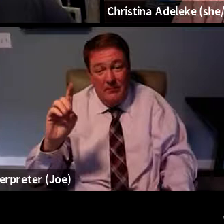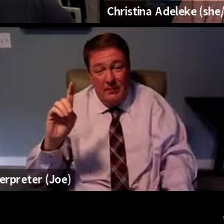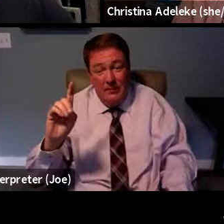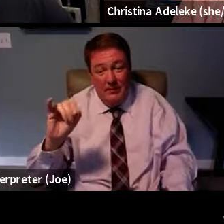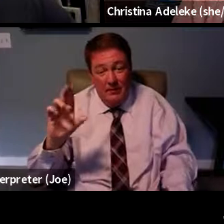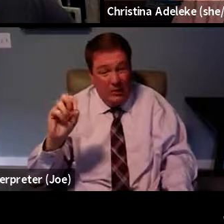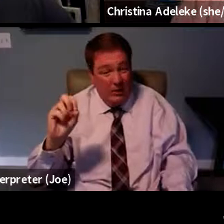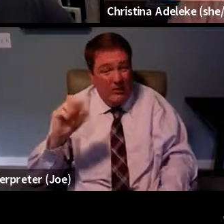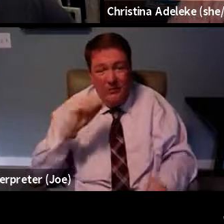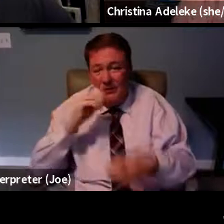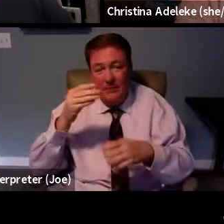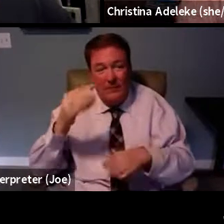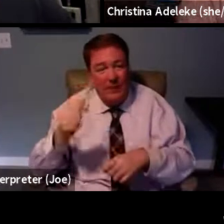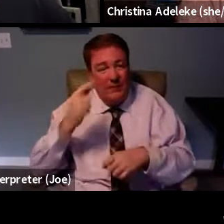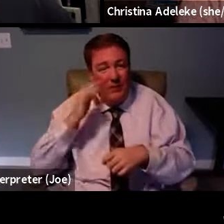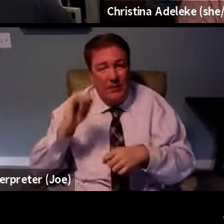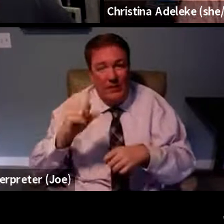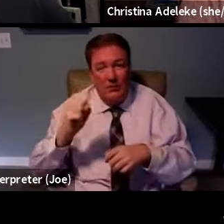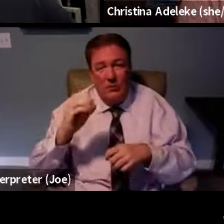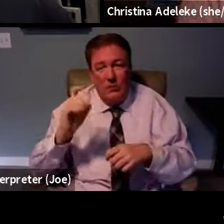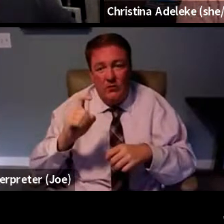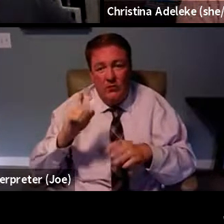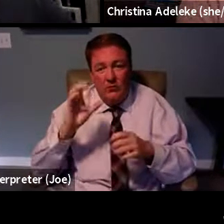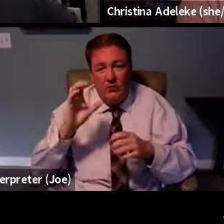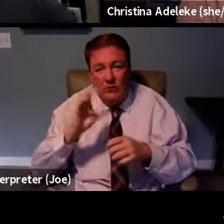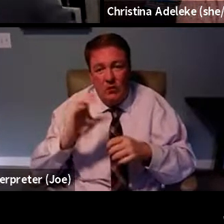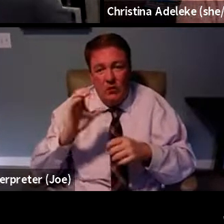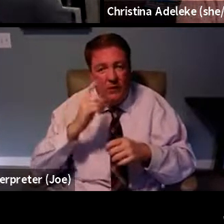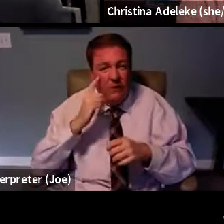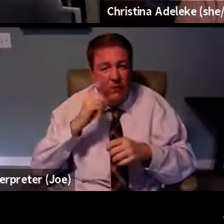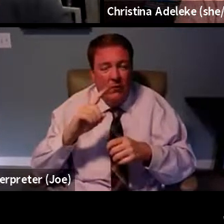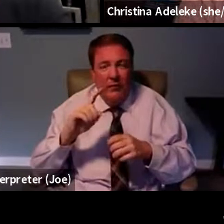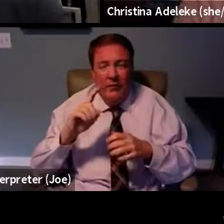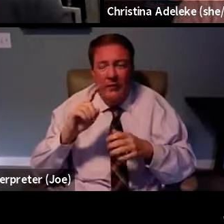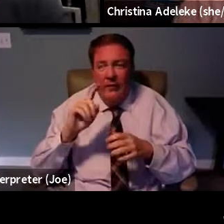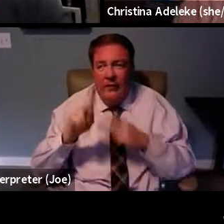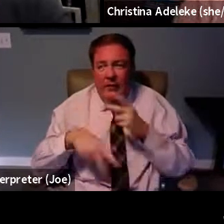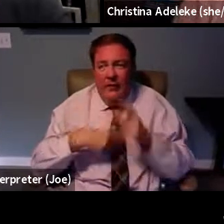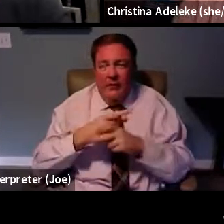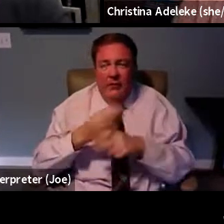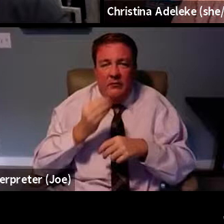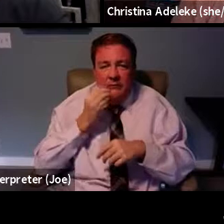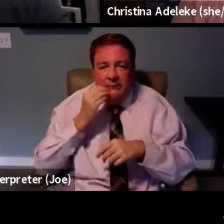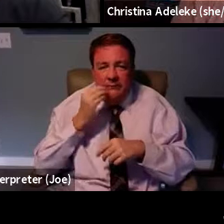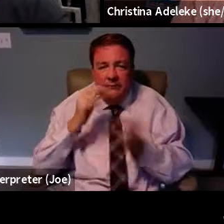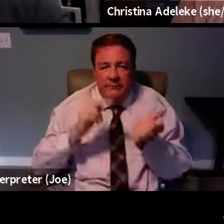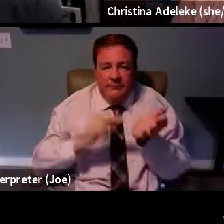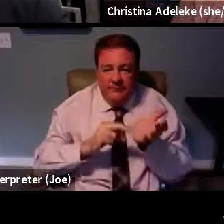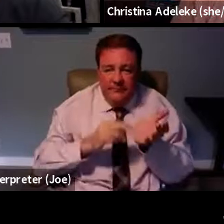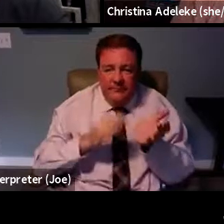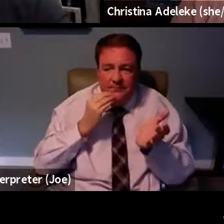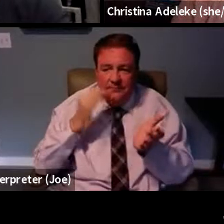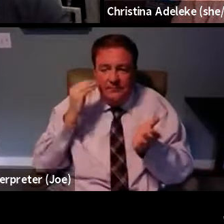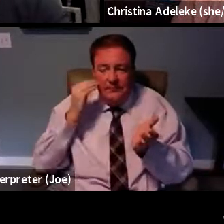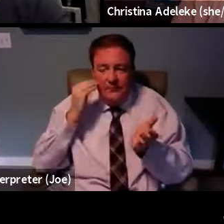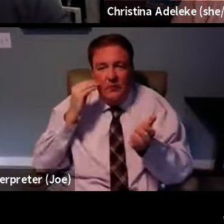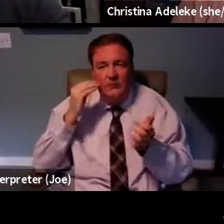And we need to start, like, looking for those kind of, you know, home, you know, nursing homes,